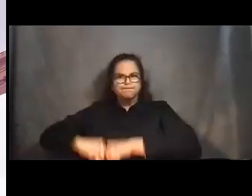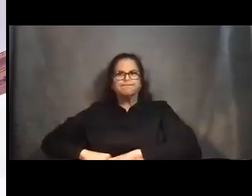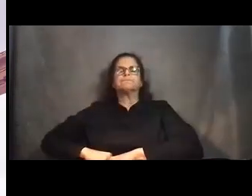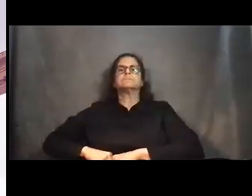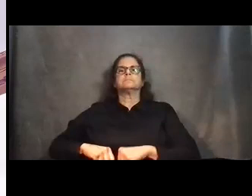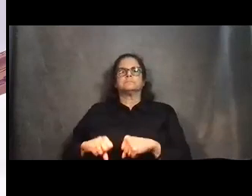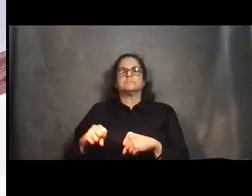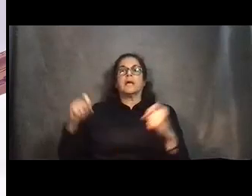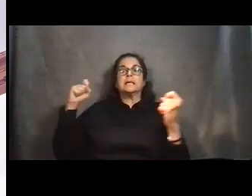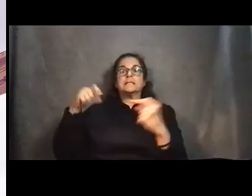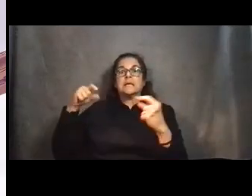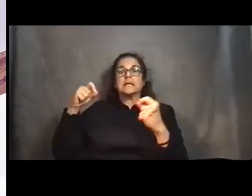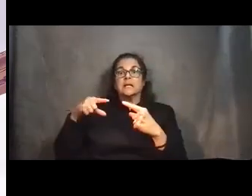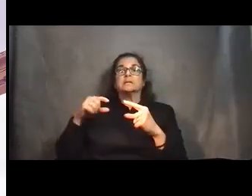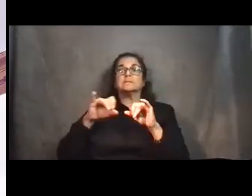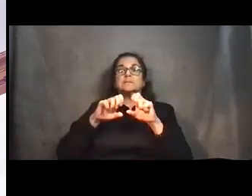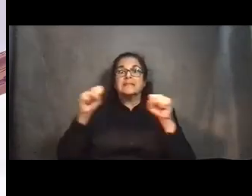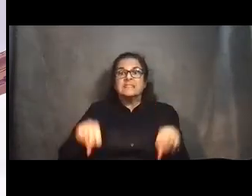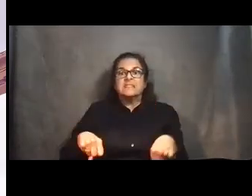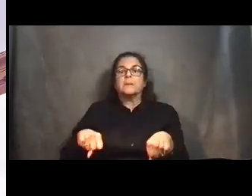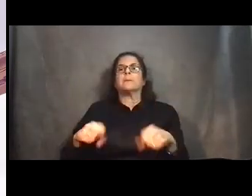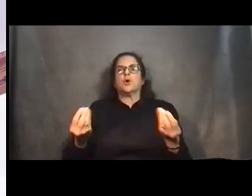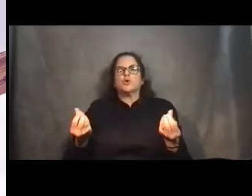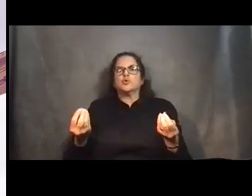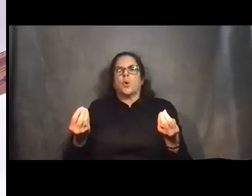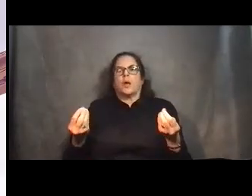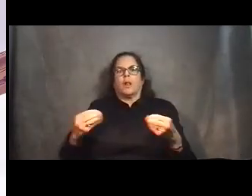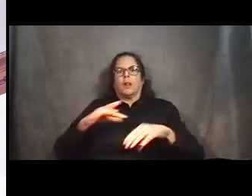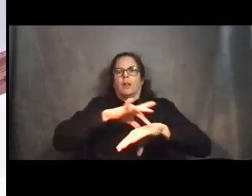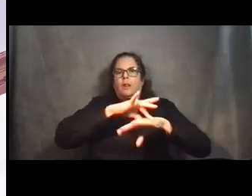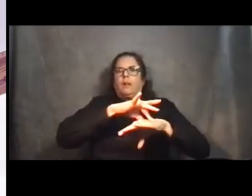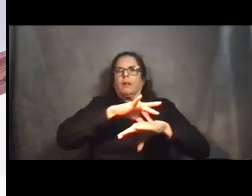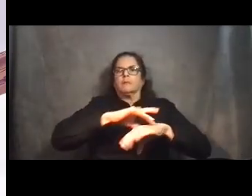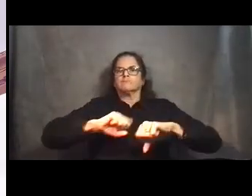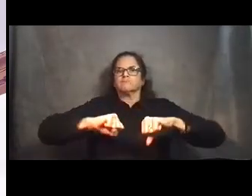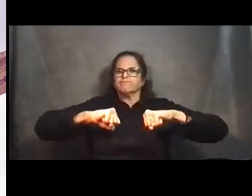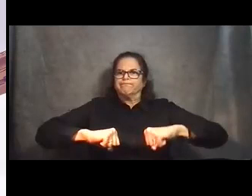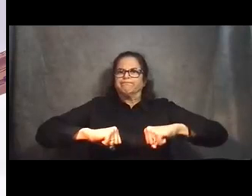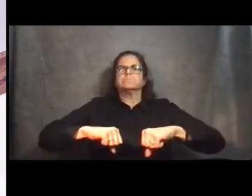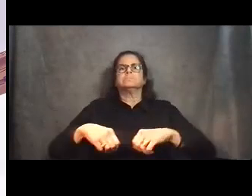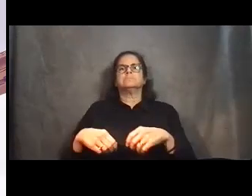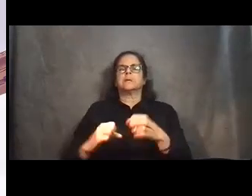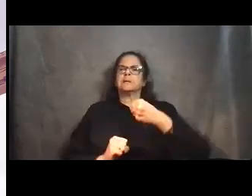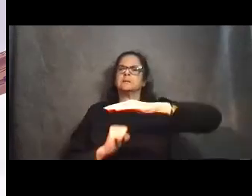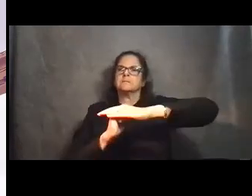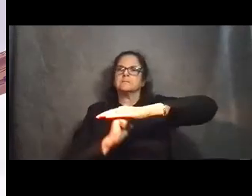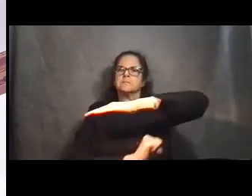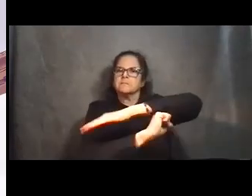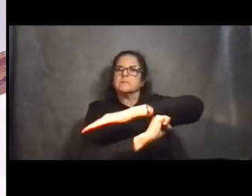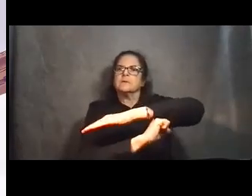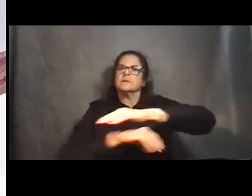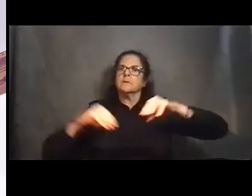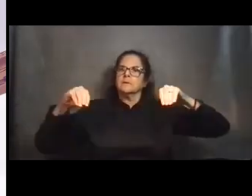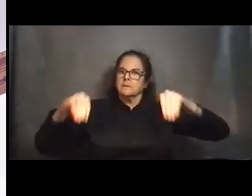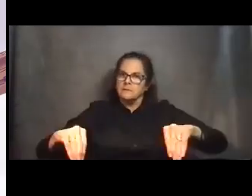signal system infrastructure, soil stabilization activities, installation of deep foundations, and substructure. We've also been